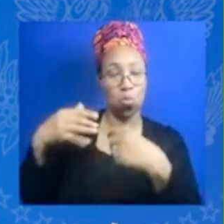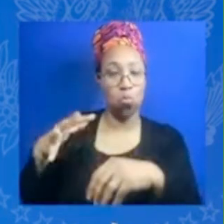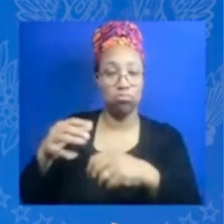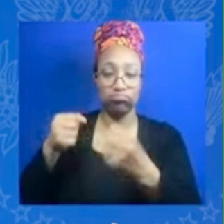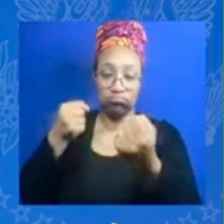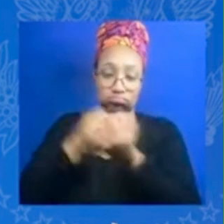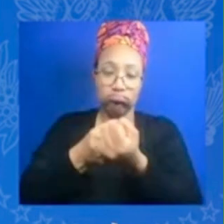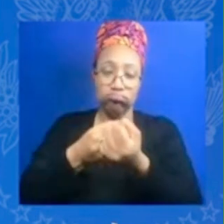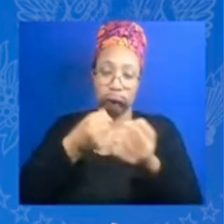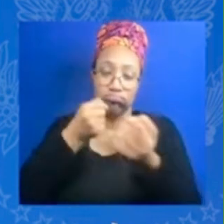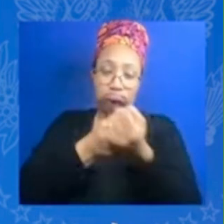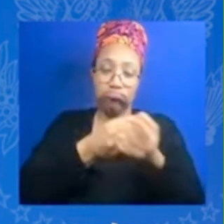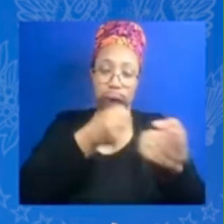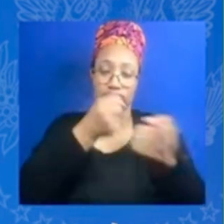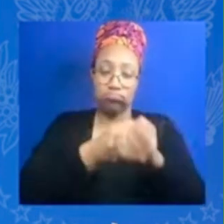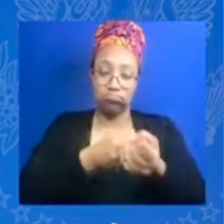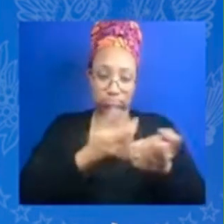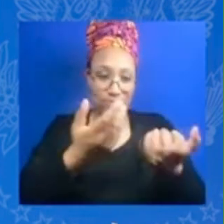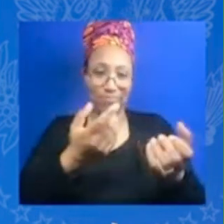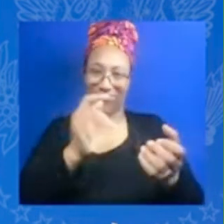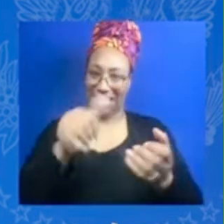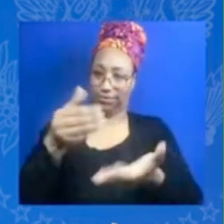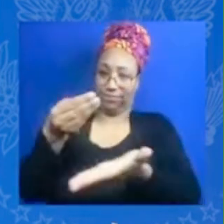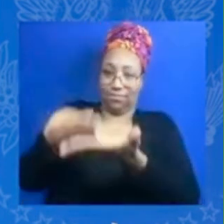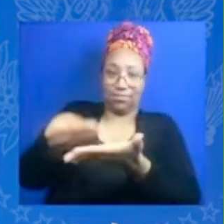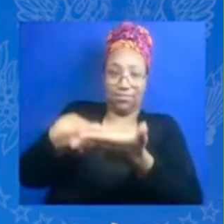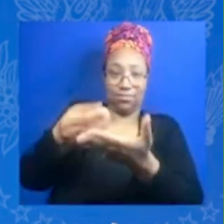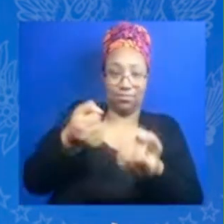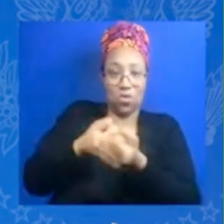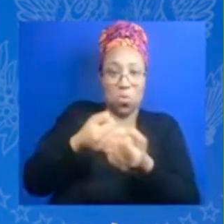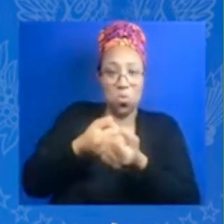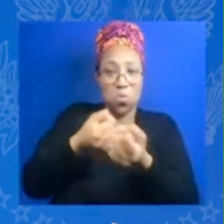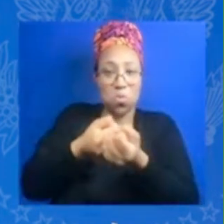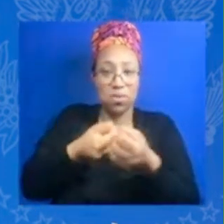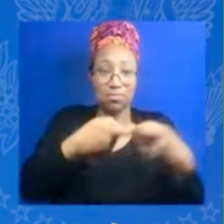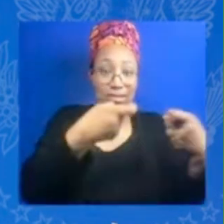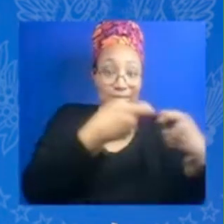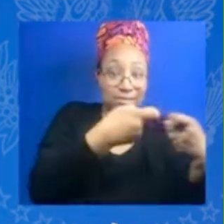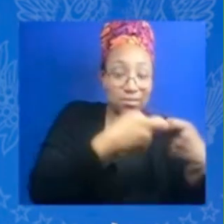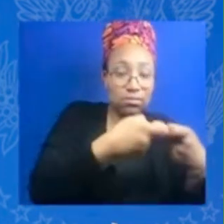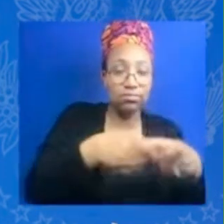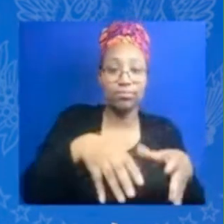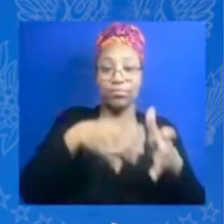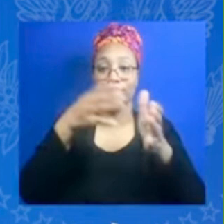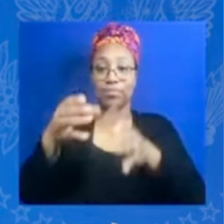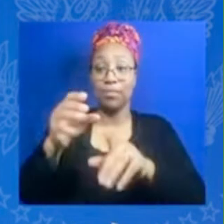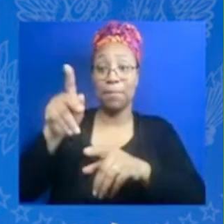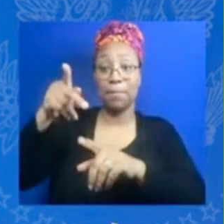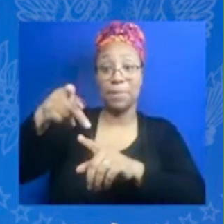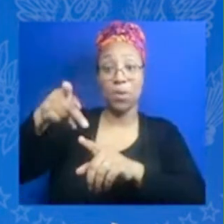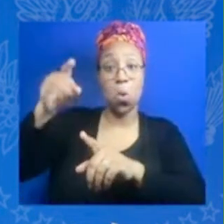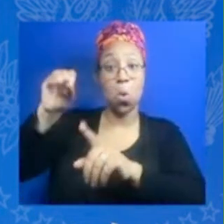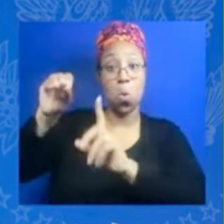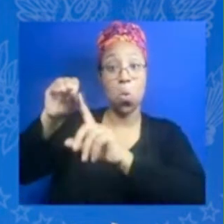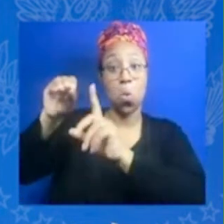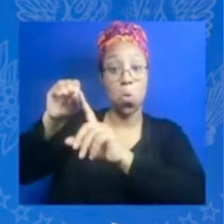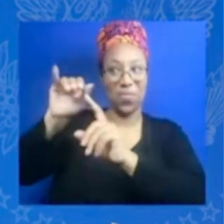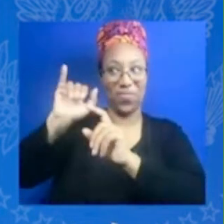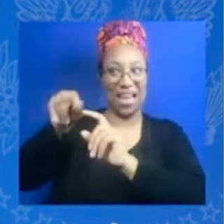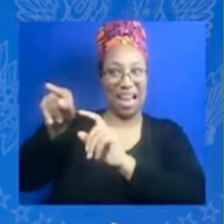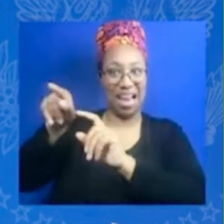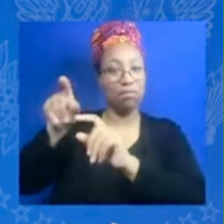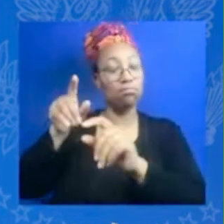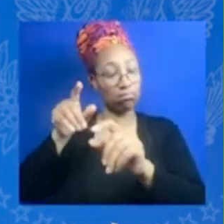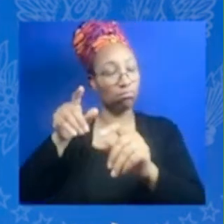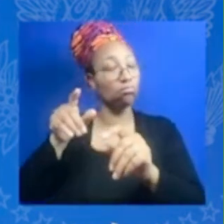assistance through idle and through the PPP loans was to help prepare us to take advantage of the investment